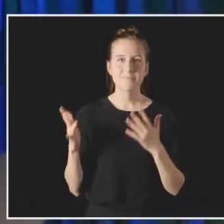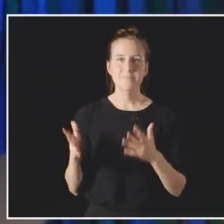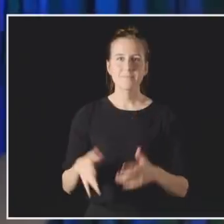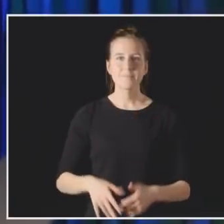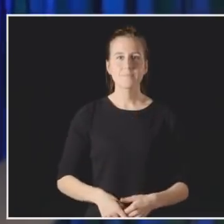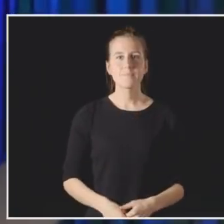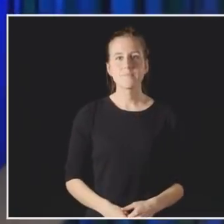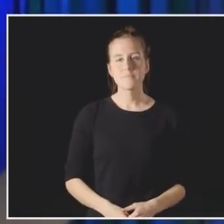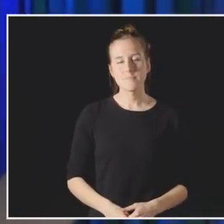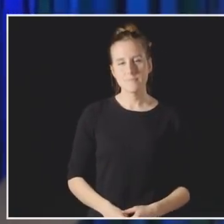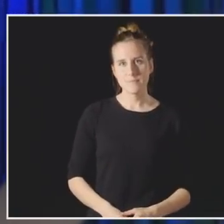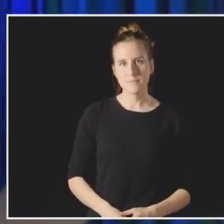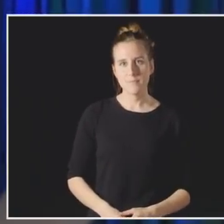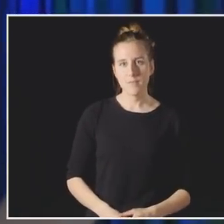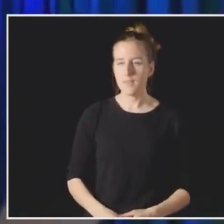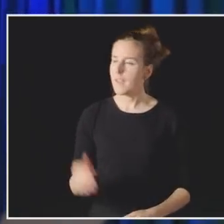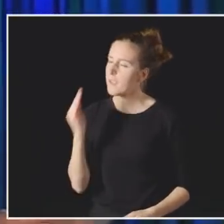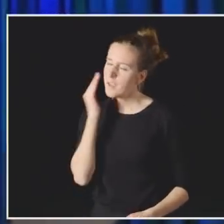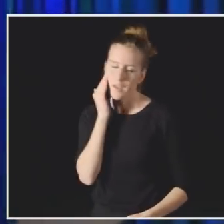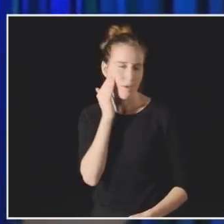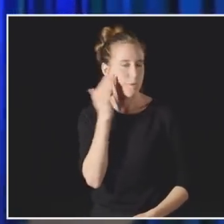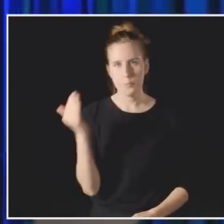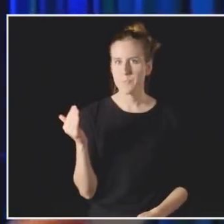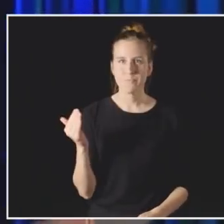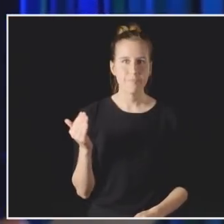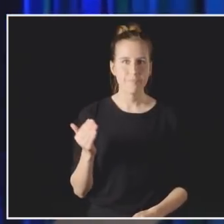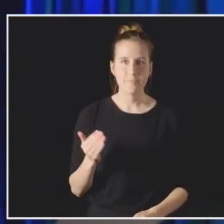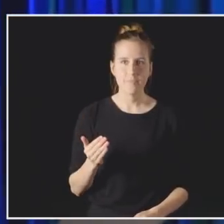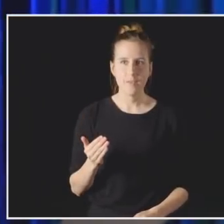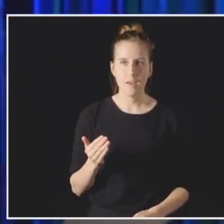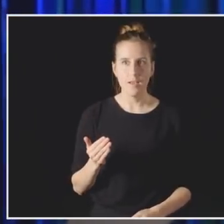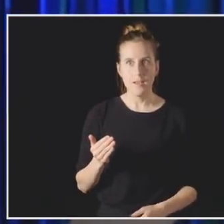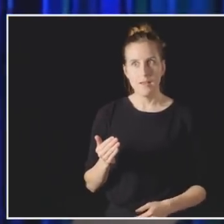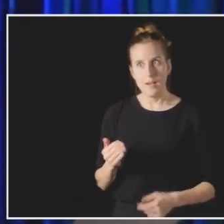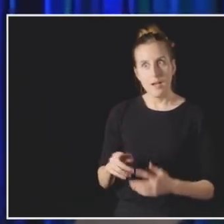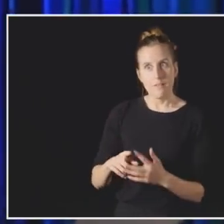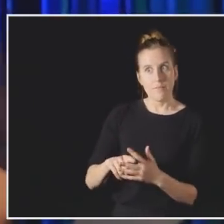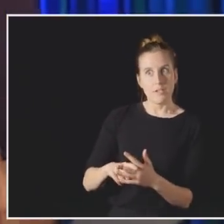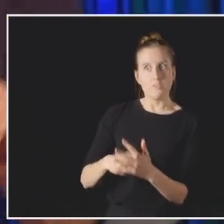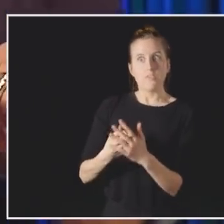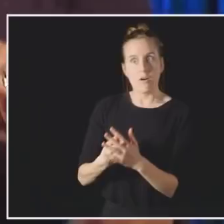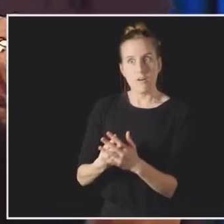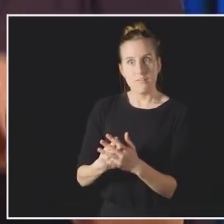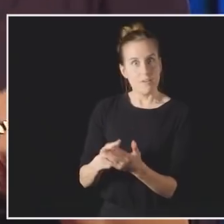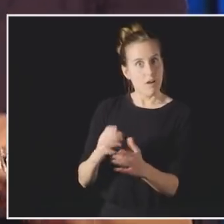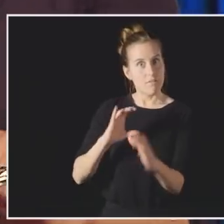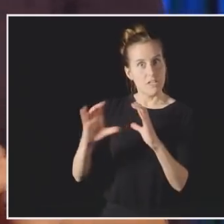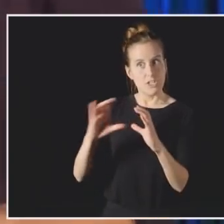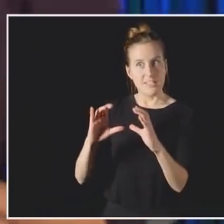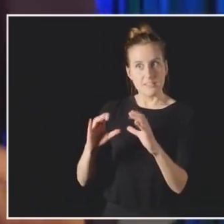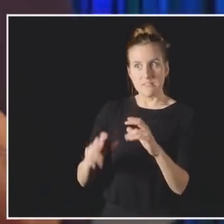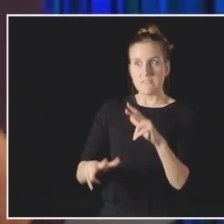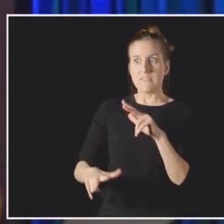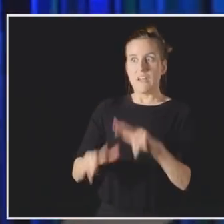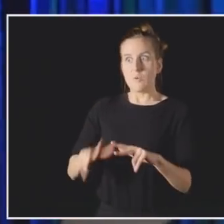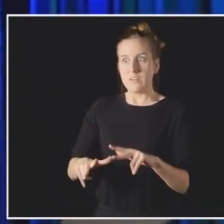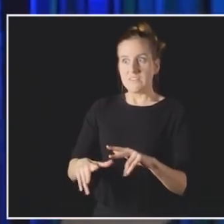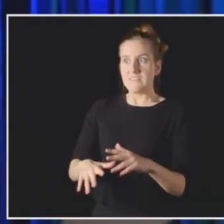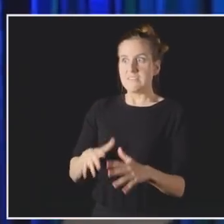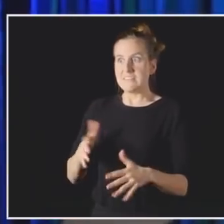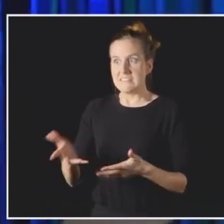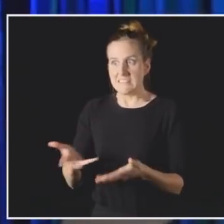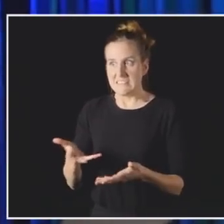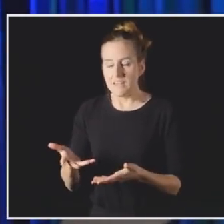I know, it will feel weird to put the cart before the horse, but let me tell you, every